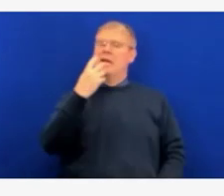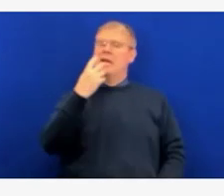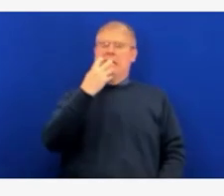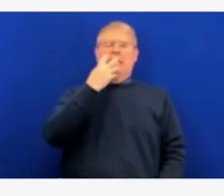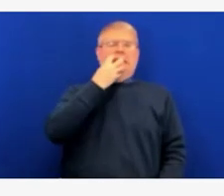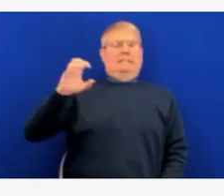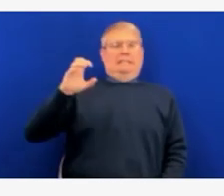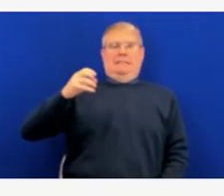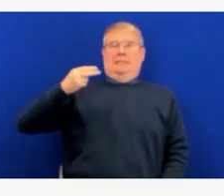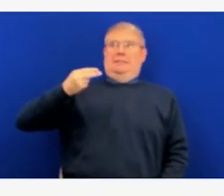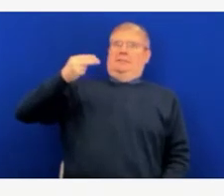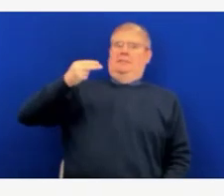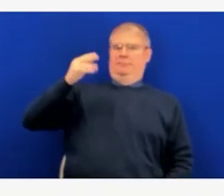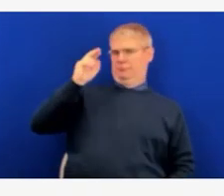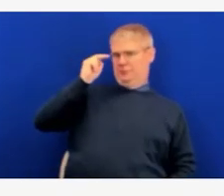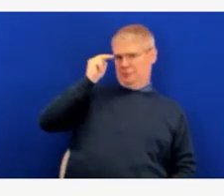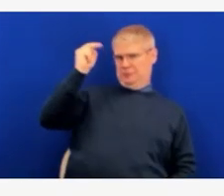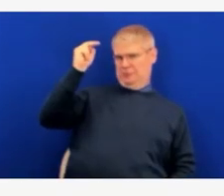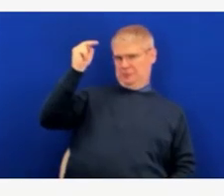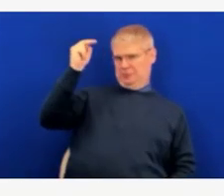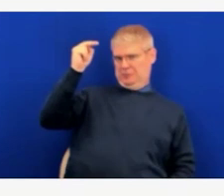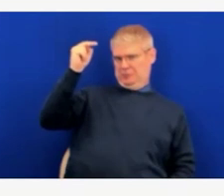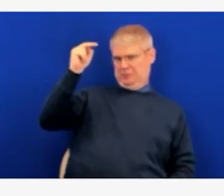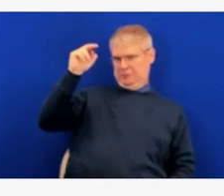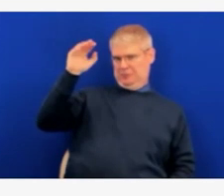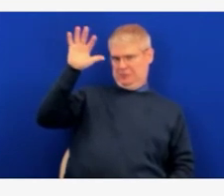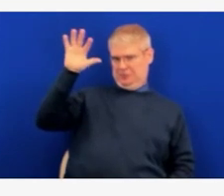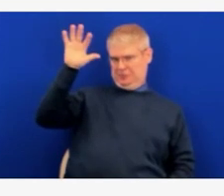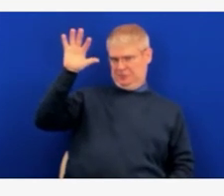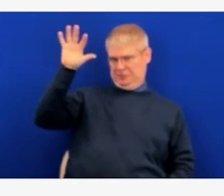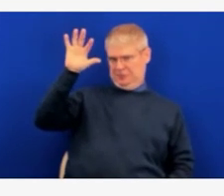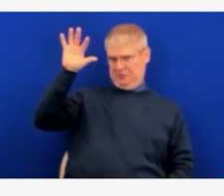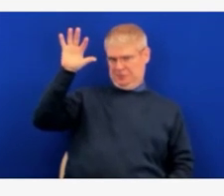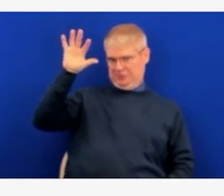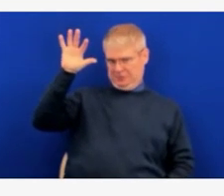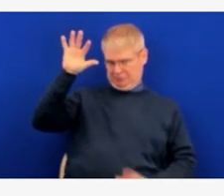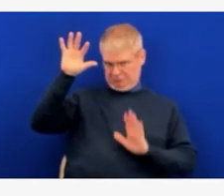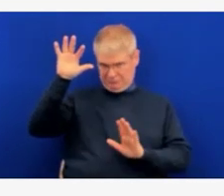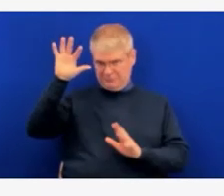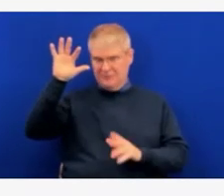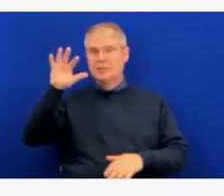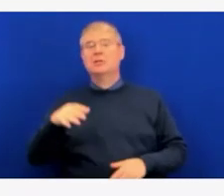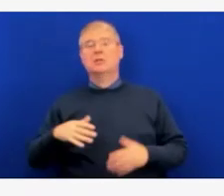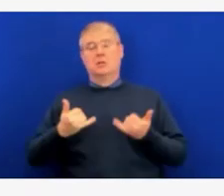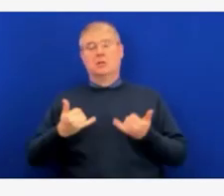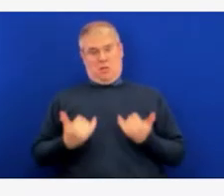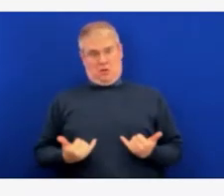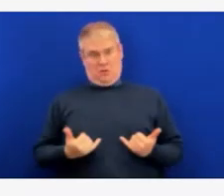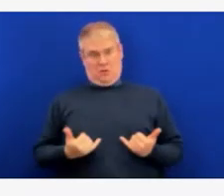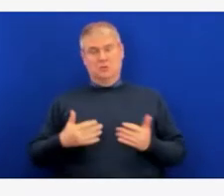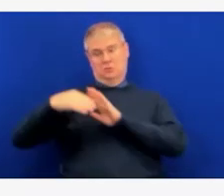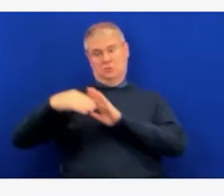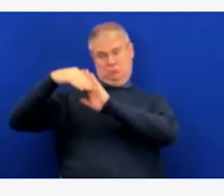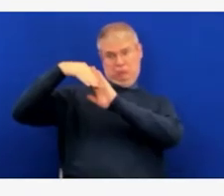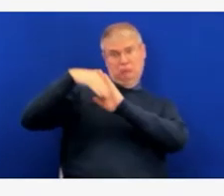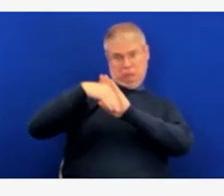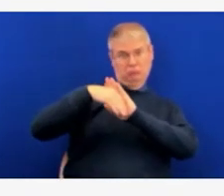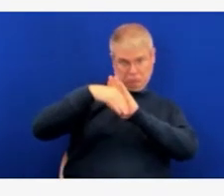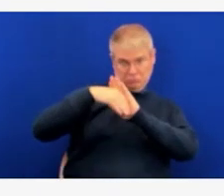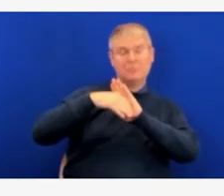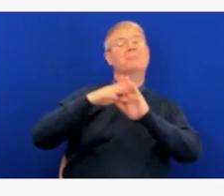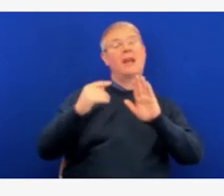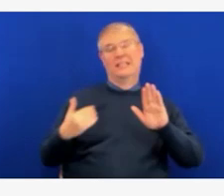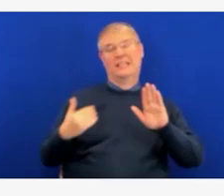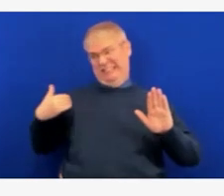be a decreasing trend in North Idaho, fortunately, six of the seven counties with the highest weekly incidence rate are located in